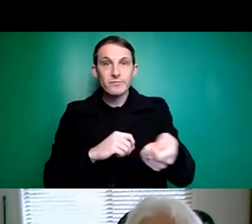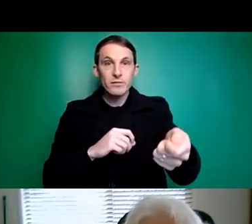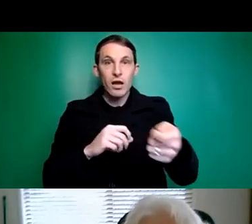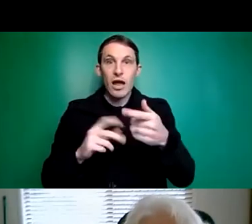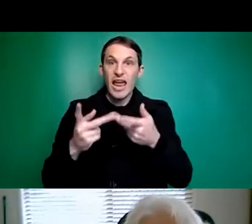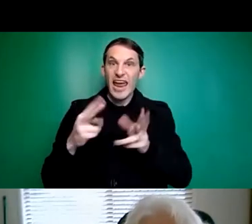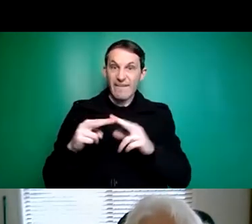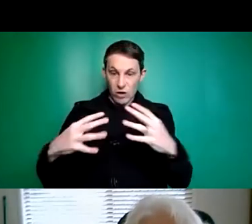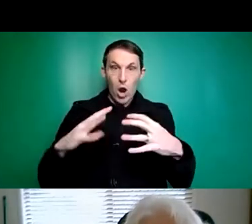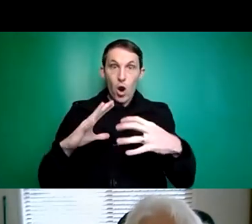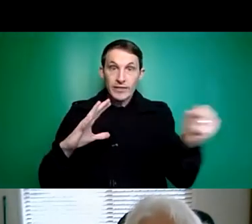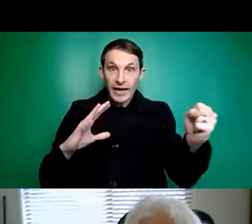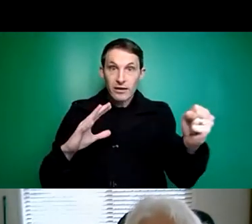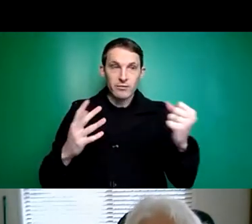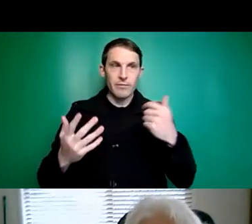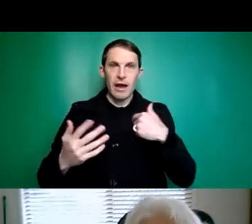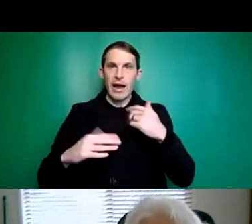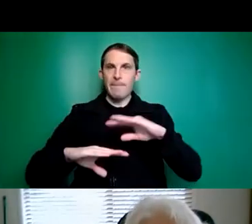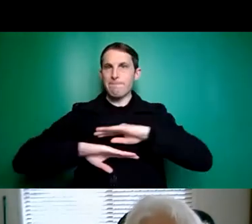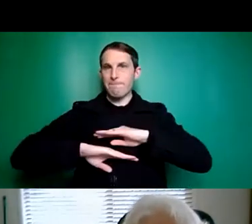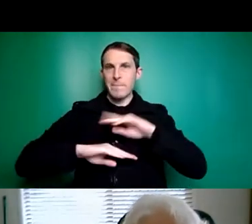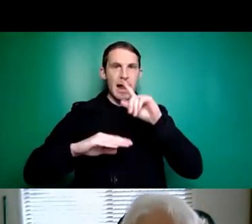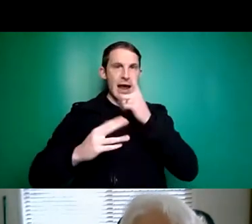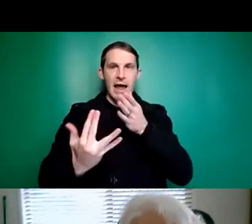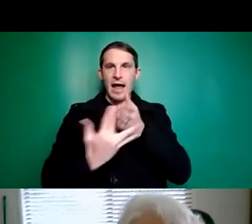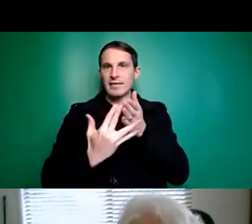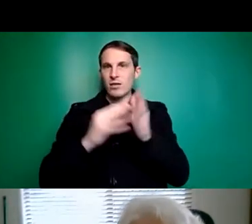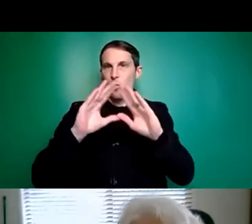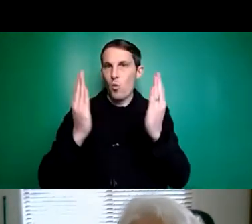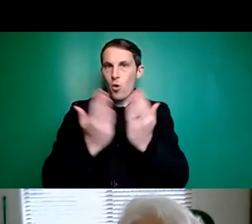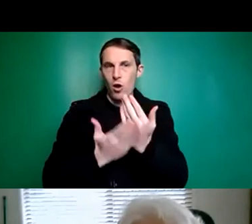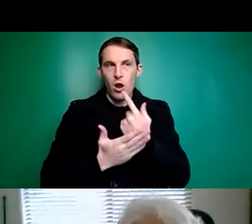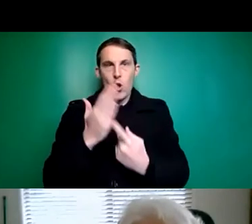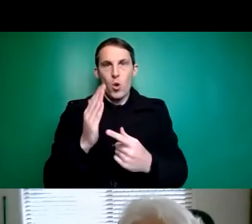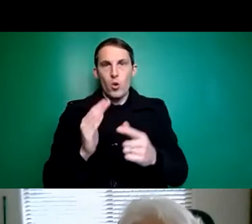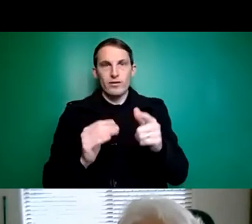access to the world would be very limited. It would be dependent on other people.